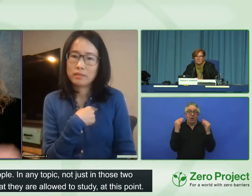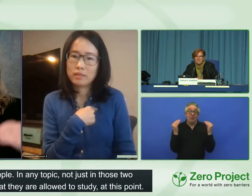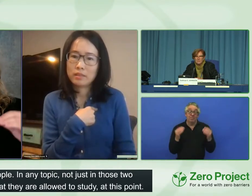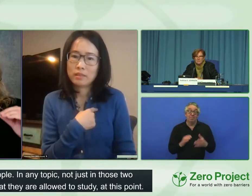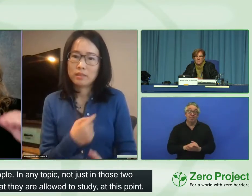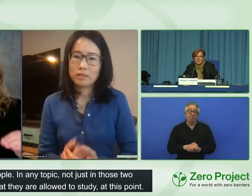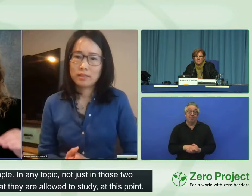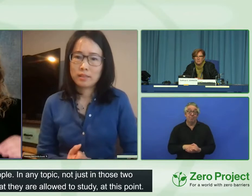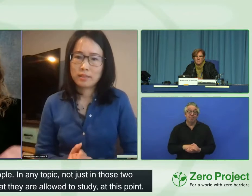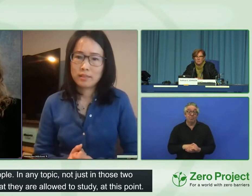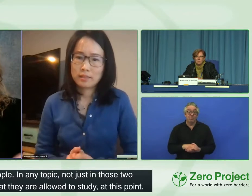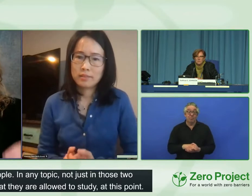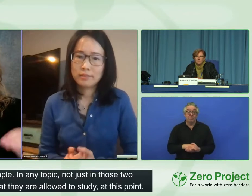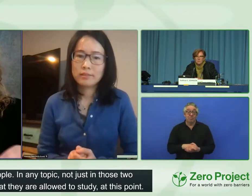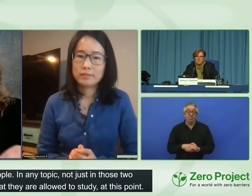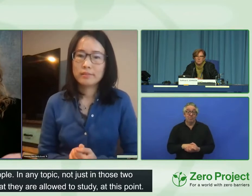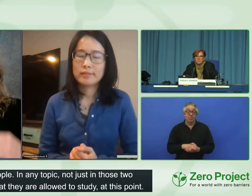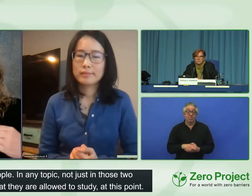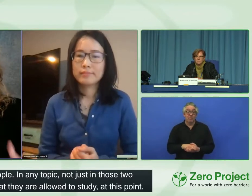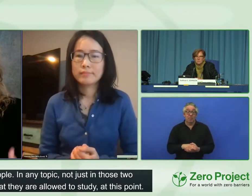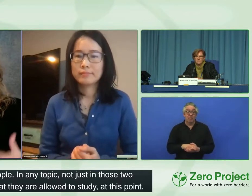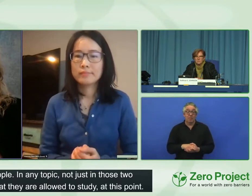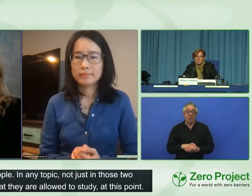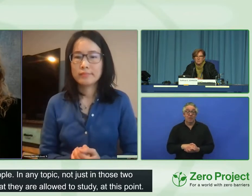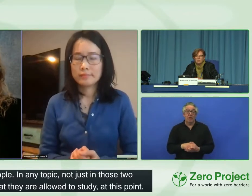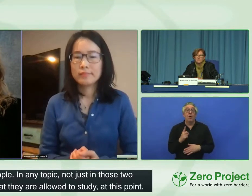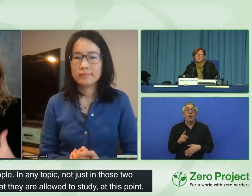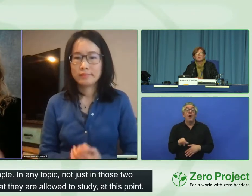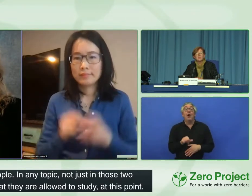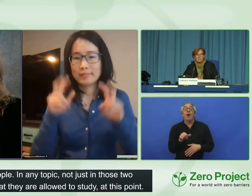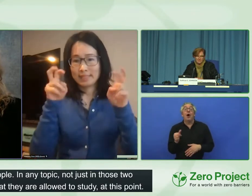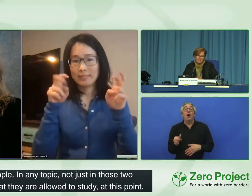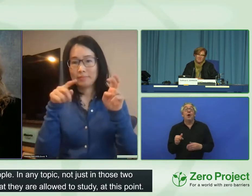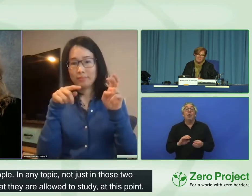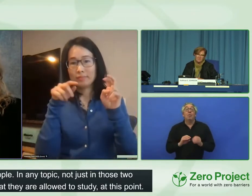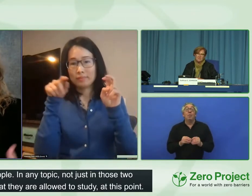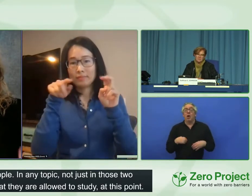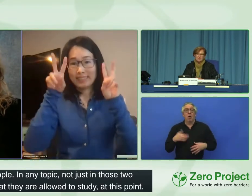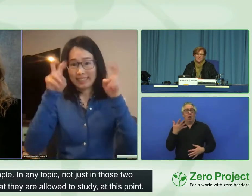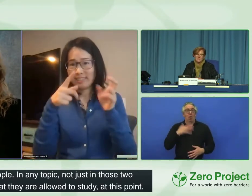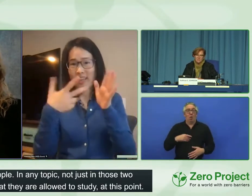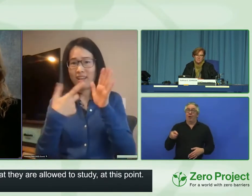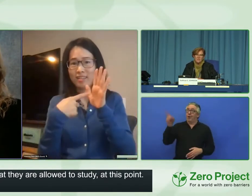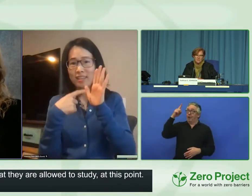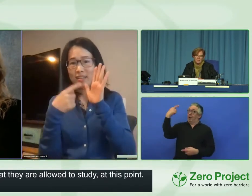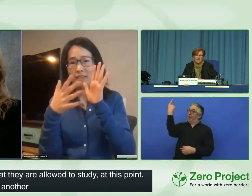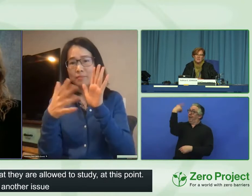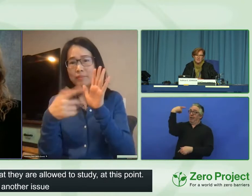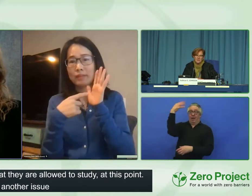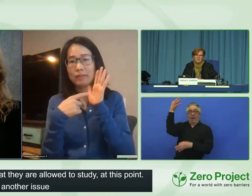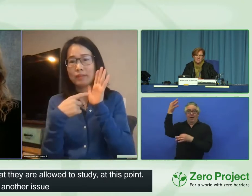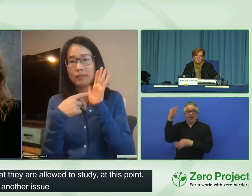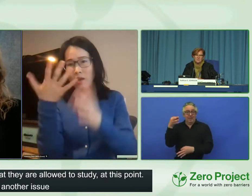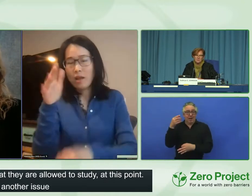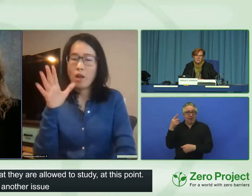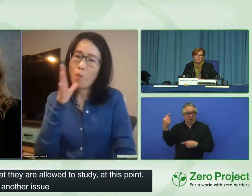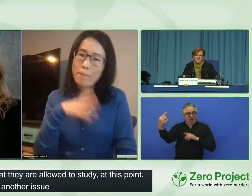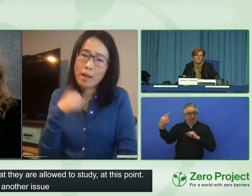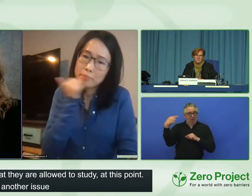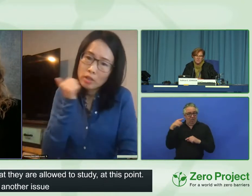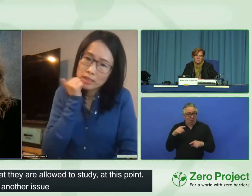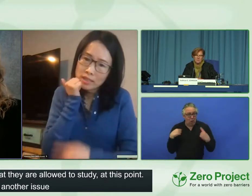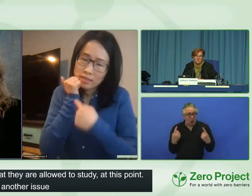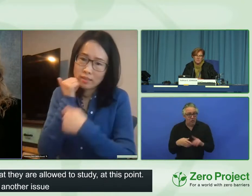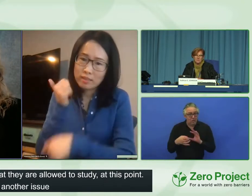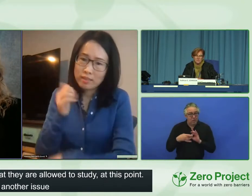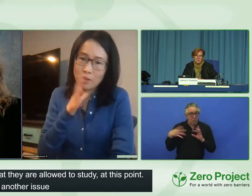And there's another issue, too. We don't want decisions made about us without us. That's one of our big themes that we